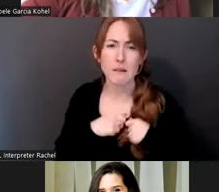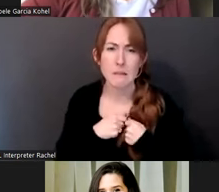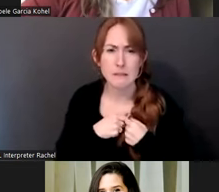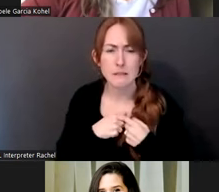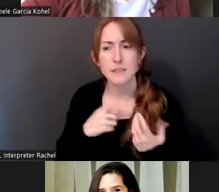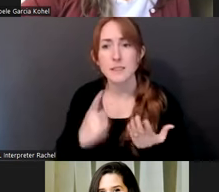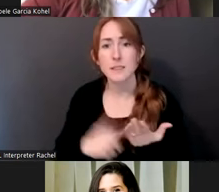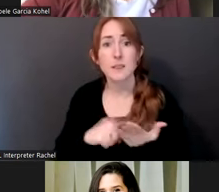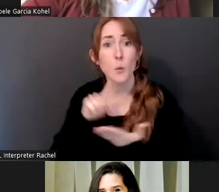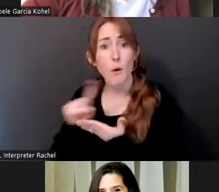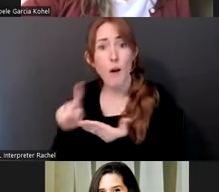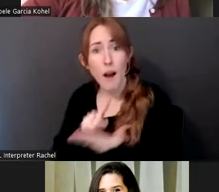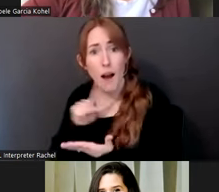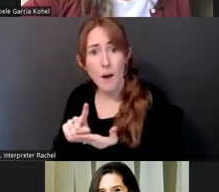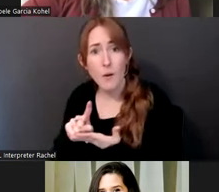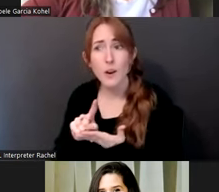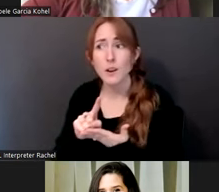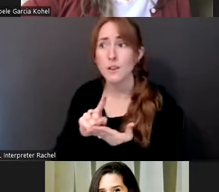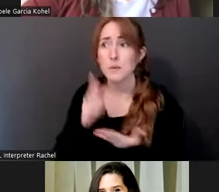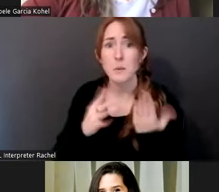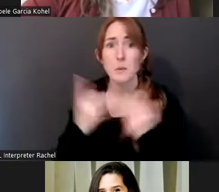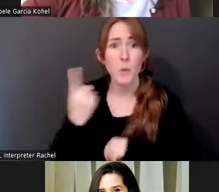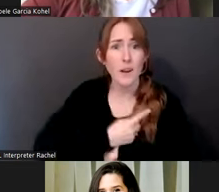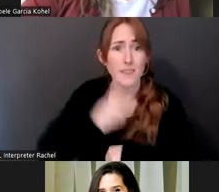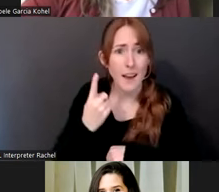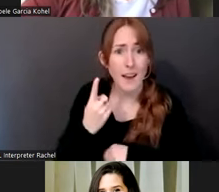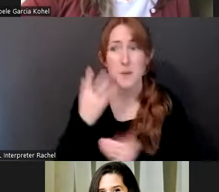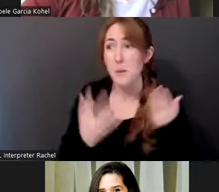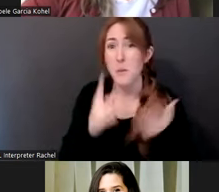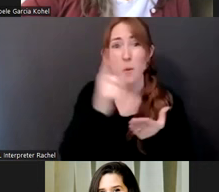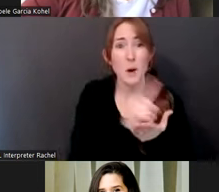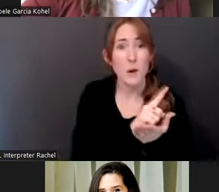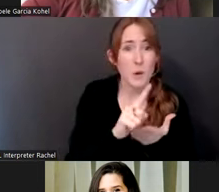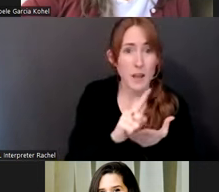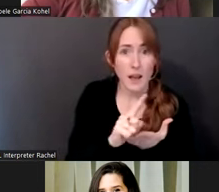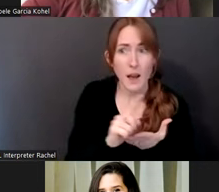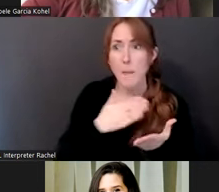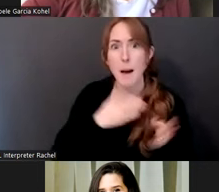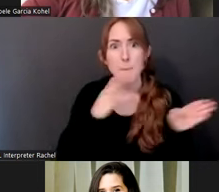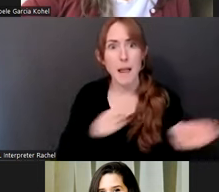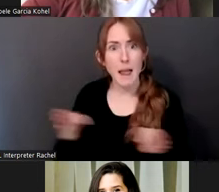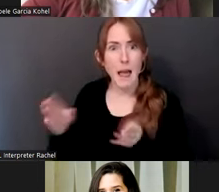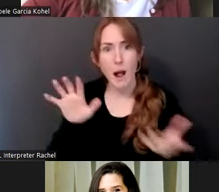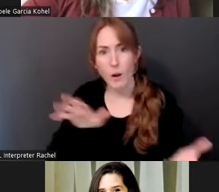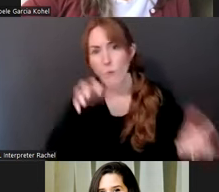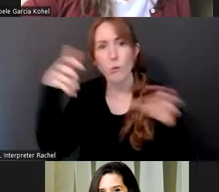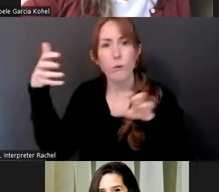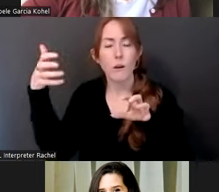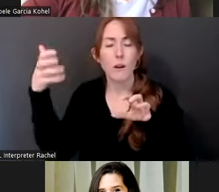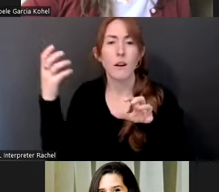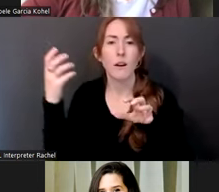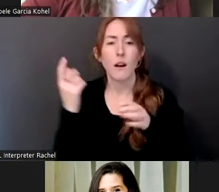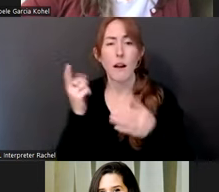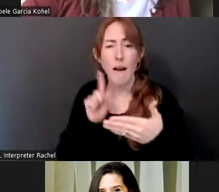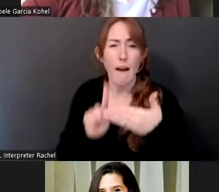week, you know, that you take it forward where you're like, oh gosh, like this didn't necessarily go the way that I was hoping or the way that I was planning. And